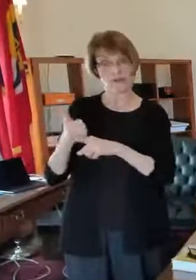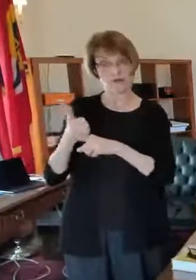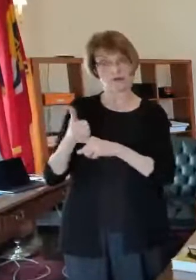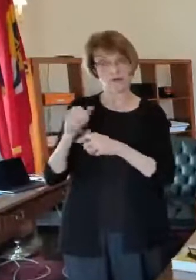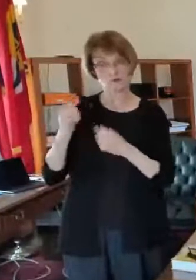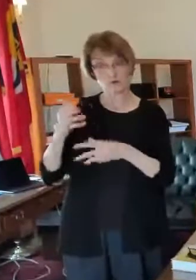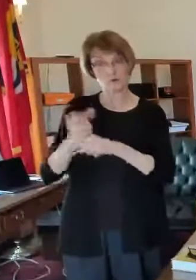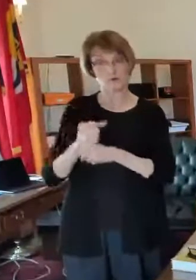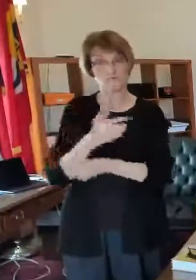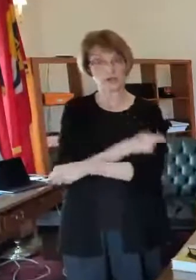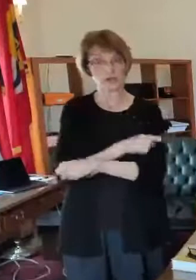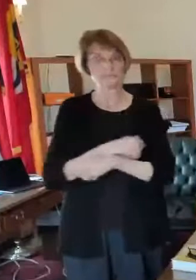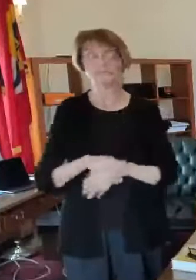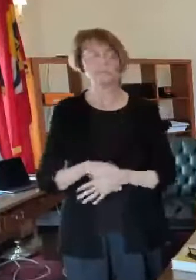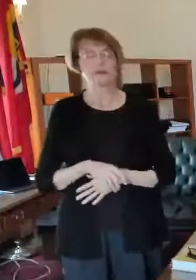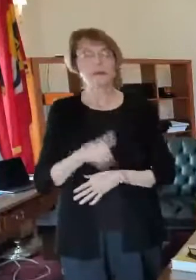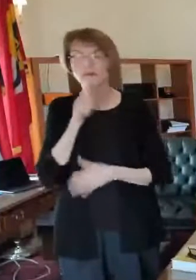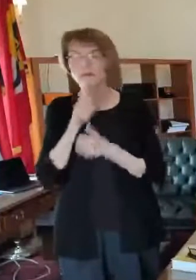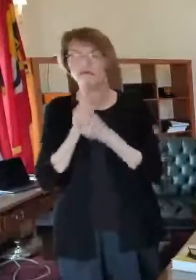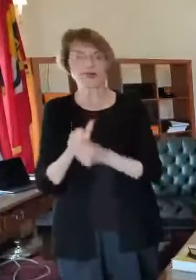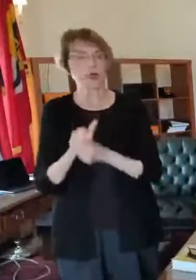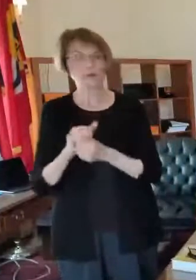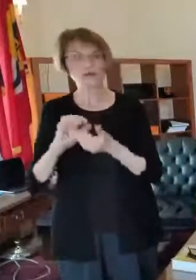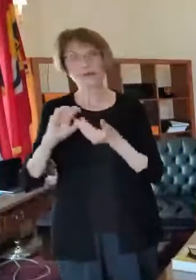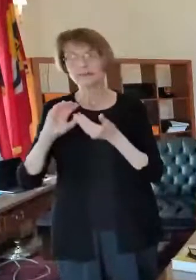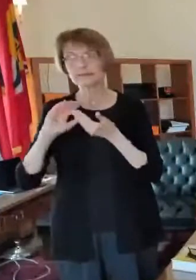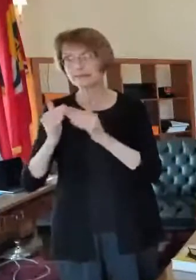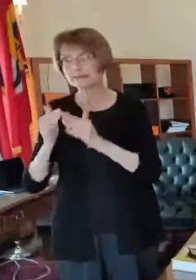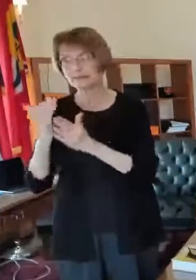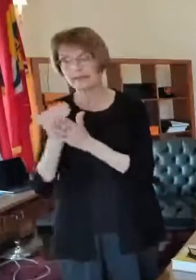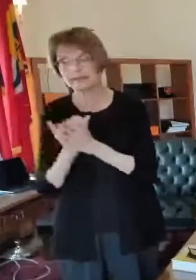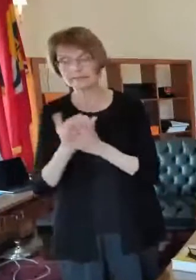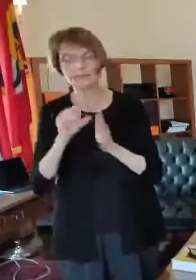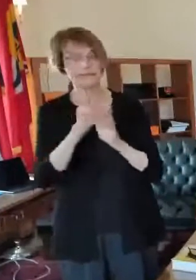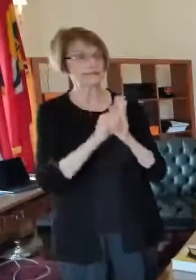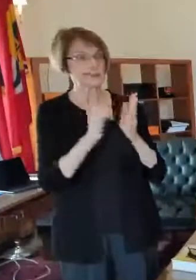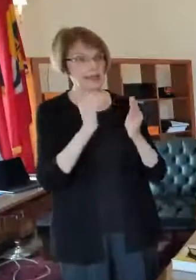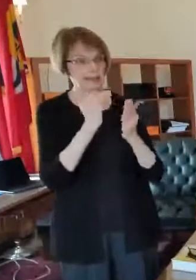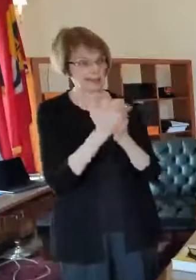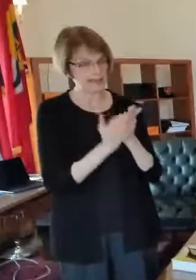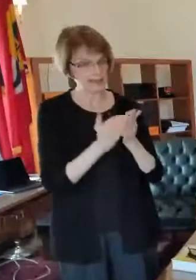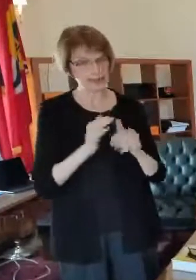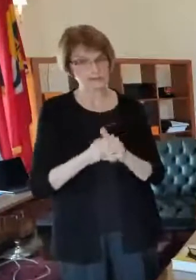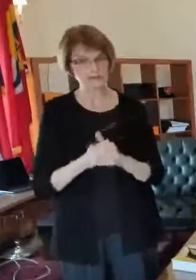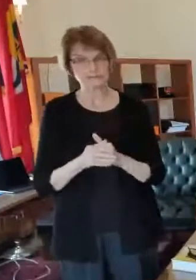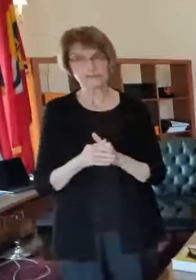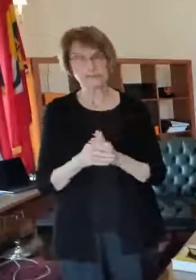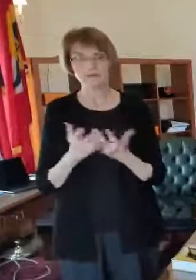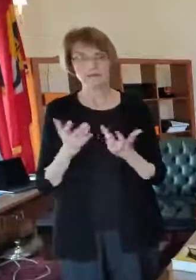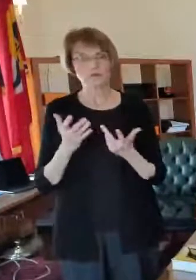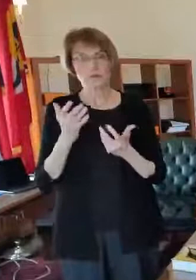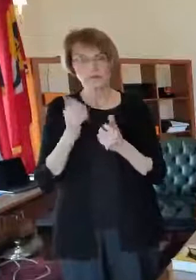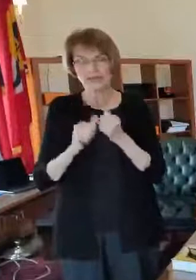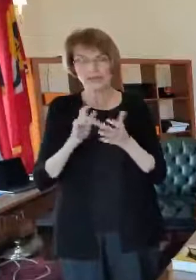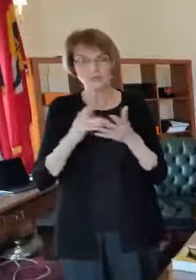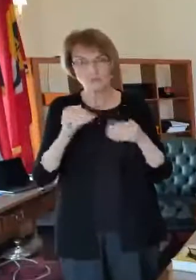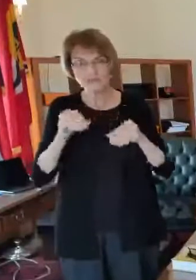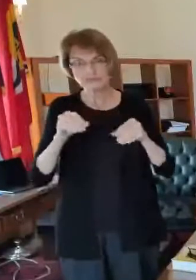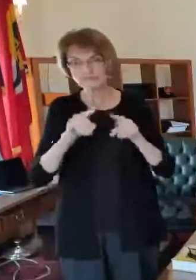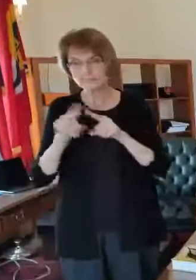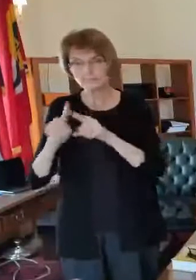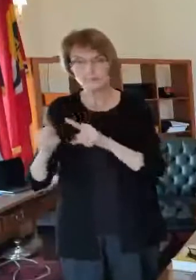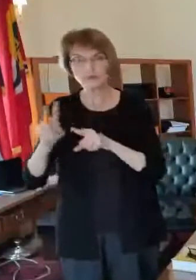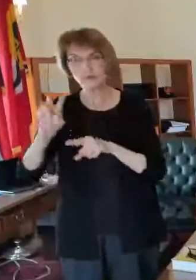using the state or the city list so you have to go to the the walgreens or the cvs or